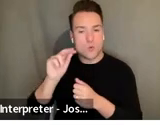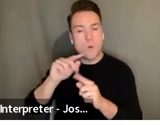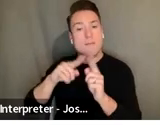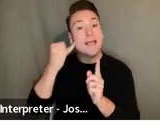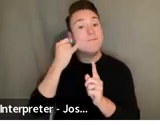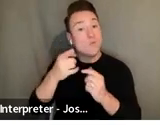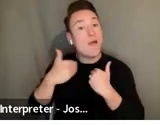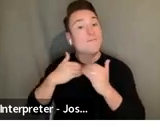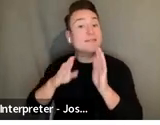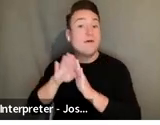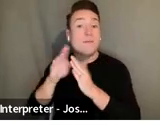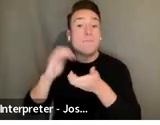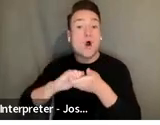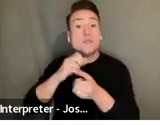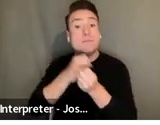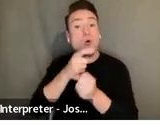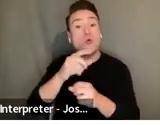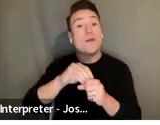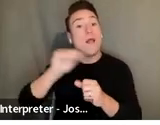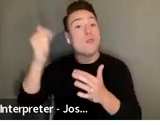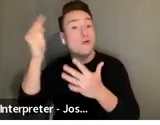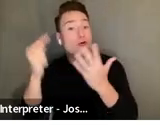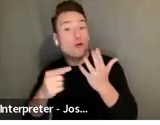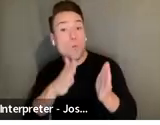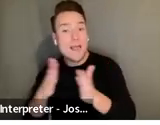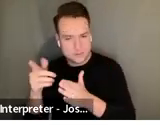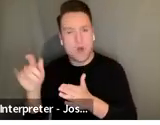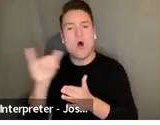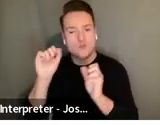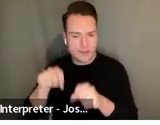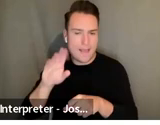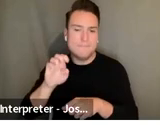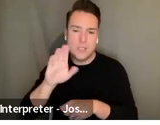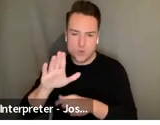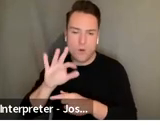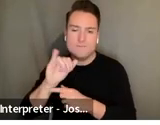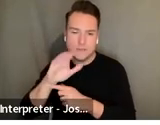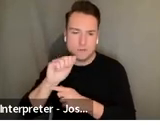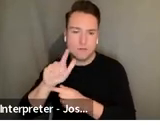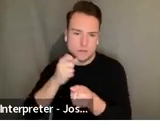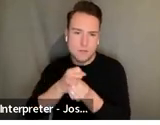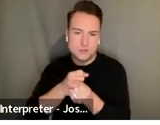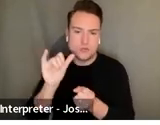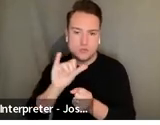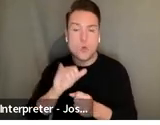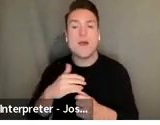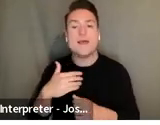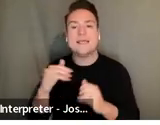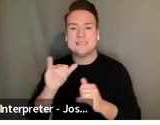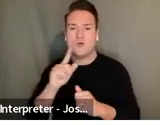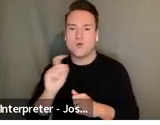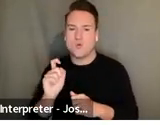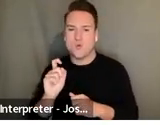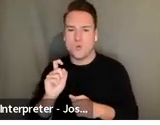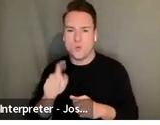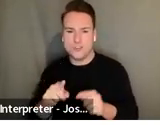supporting you in other ways they can also be your fiscal sponsor and I have a very similar answer to another question of can a development